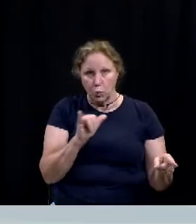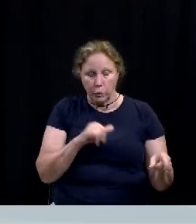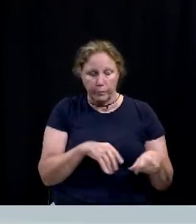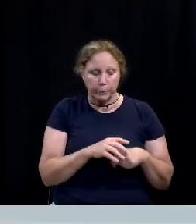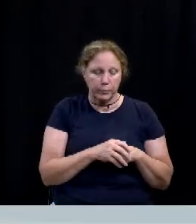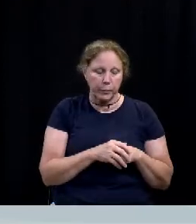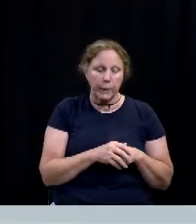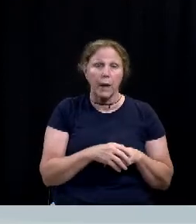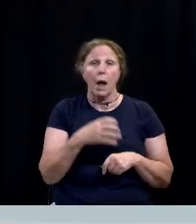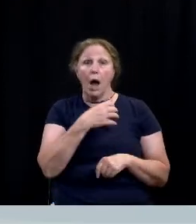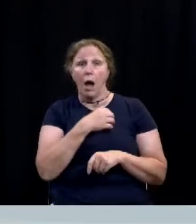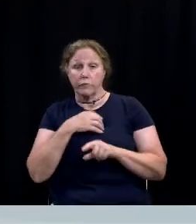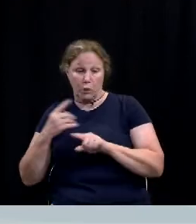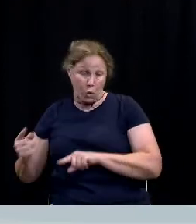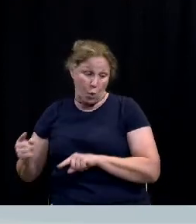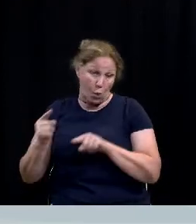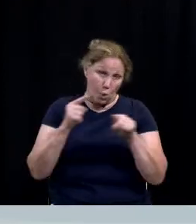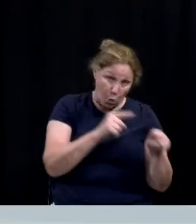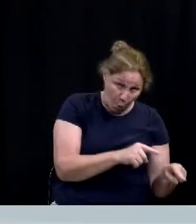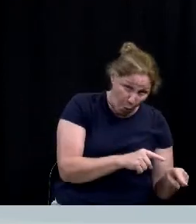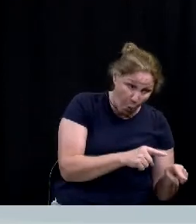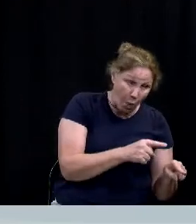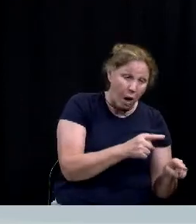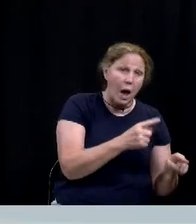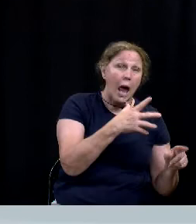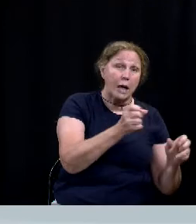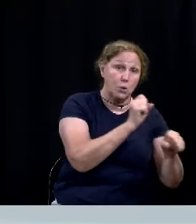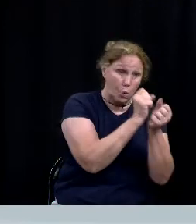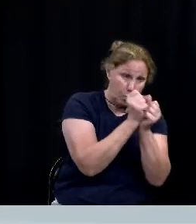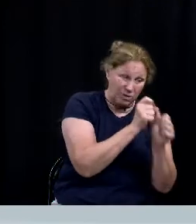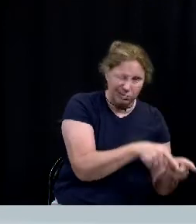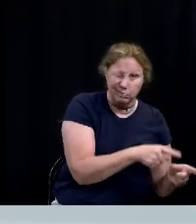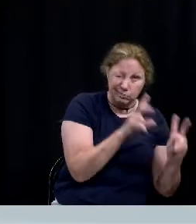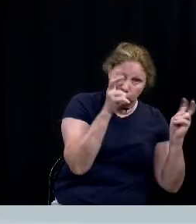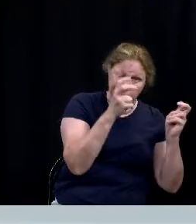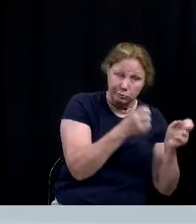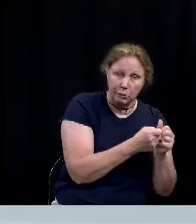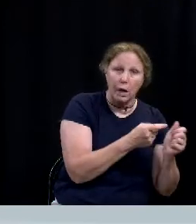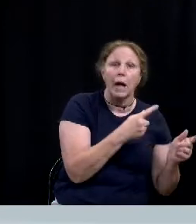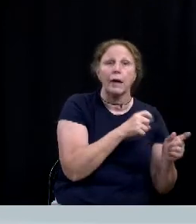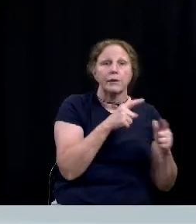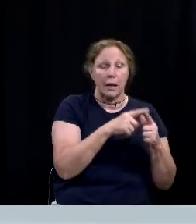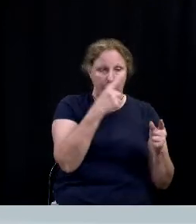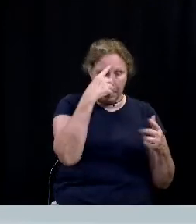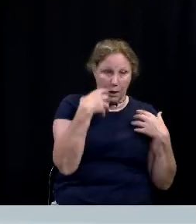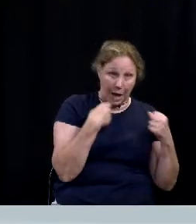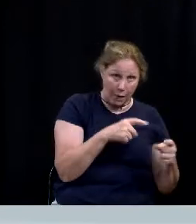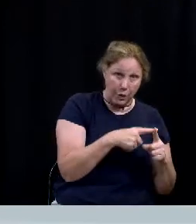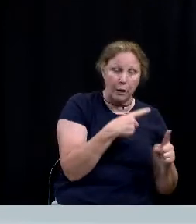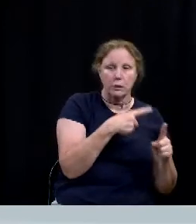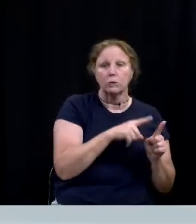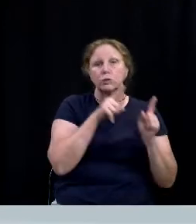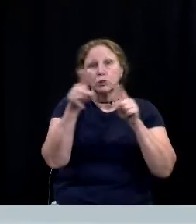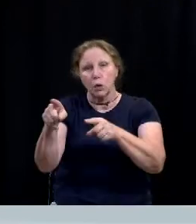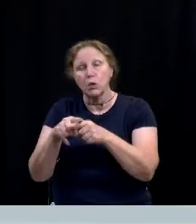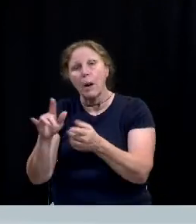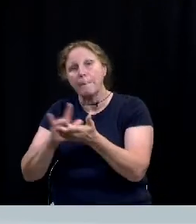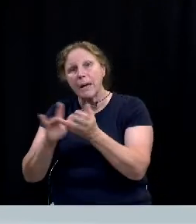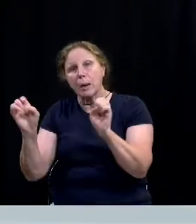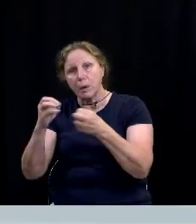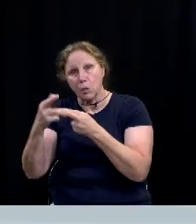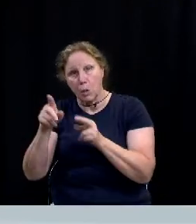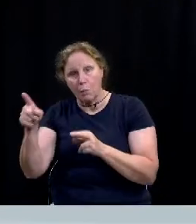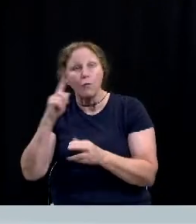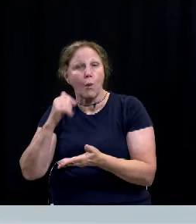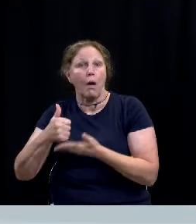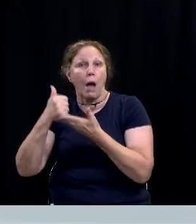officers who have taken a subject into custody on an emergency detention order now have to take the mental health consumer to a medical emergency room for